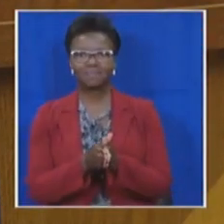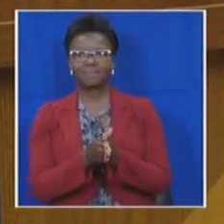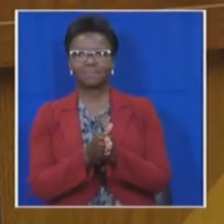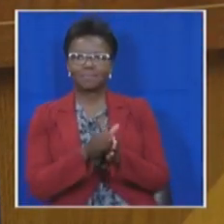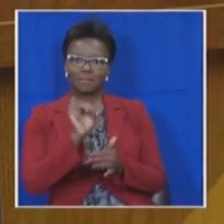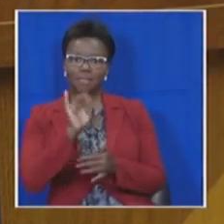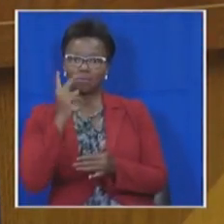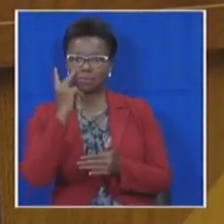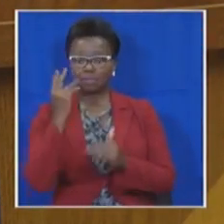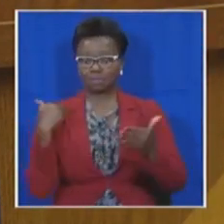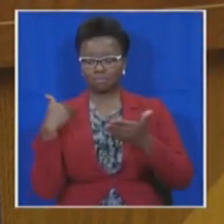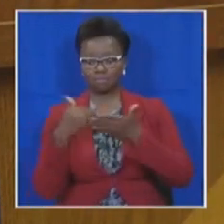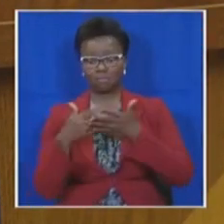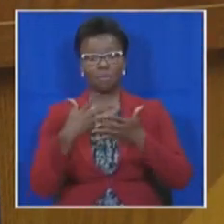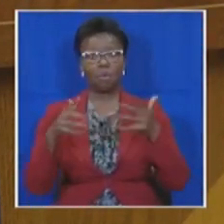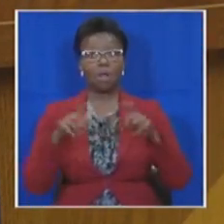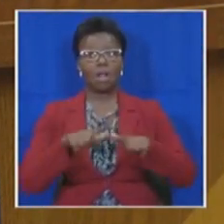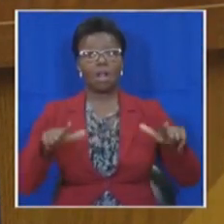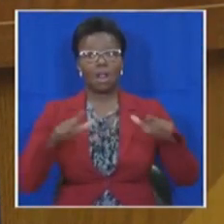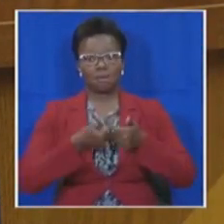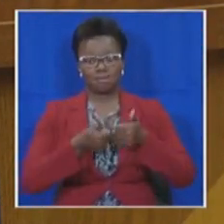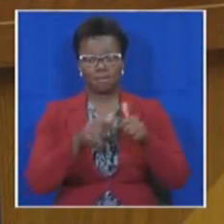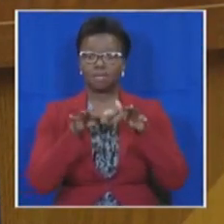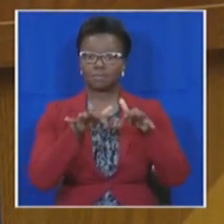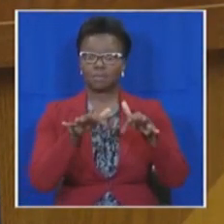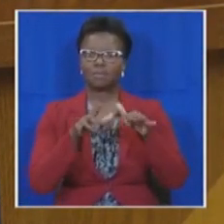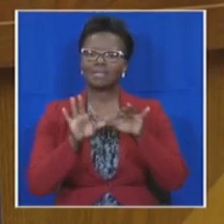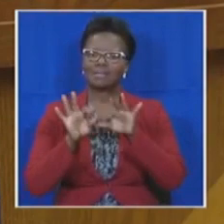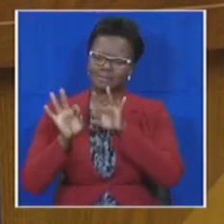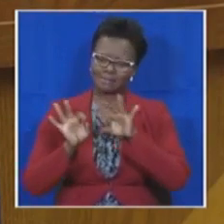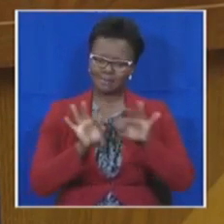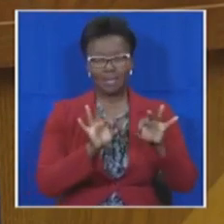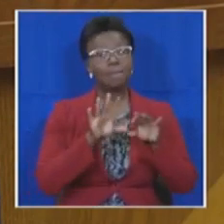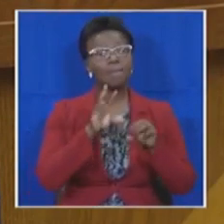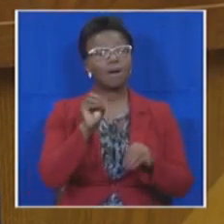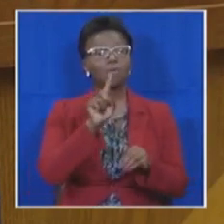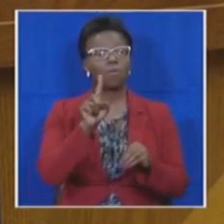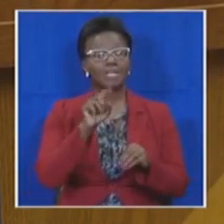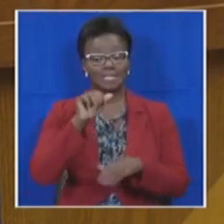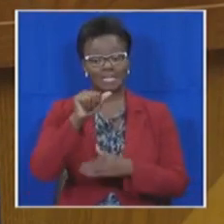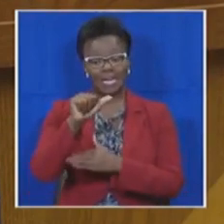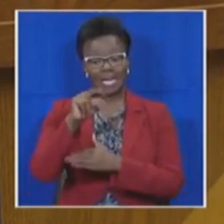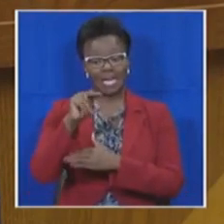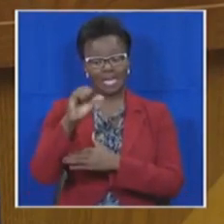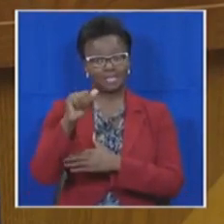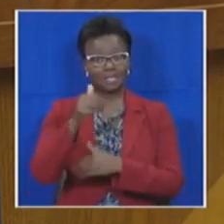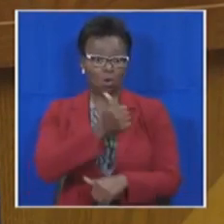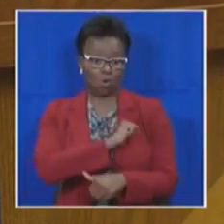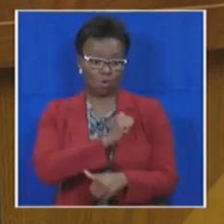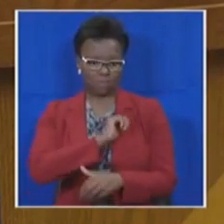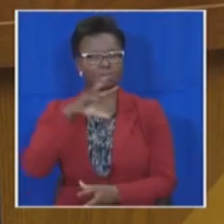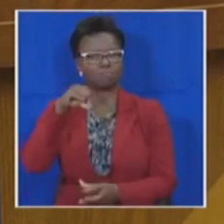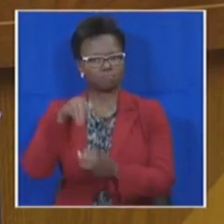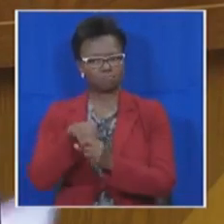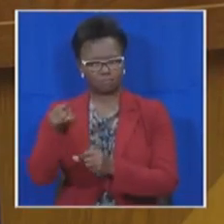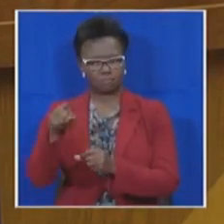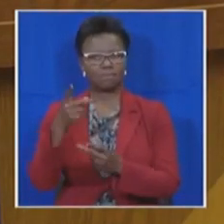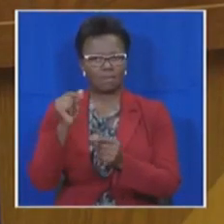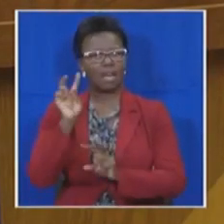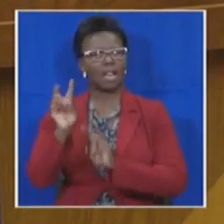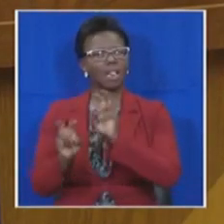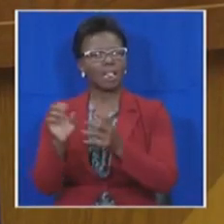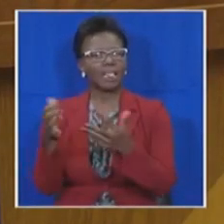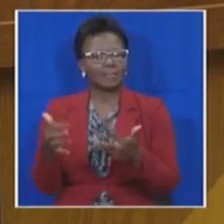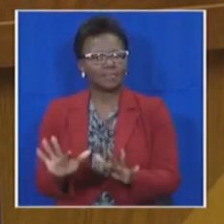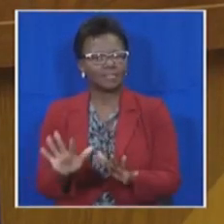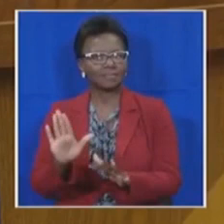common factor. And that common factor is that there is an ANC caterer at the centre of robbing the real beneficiaries. The